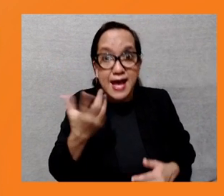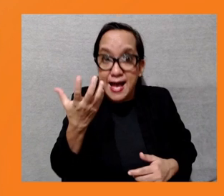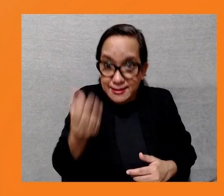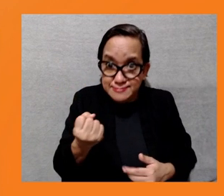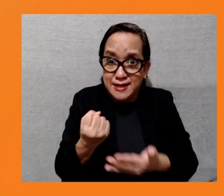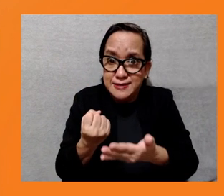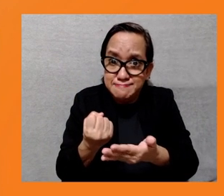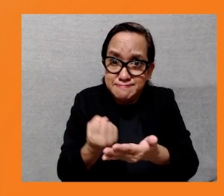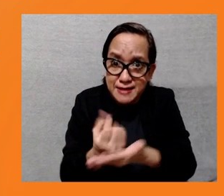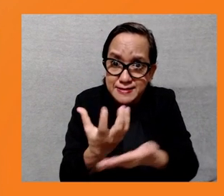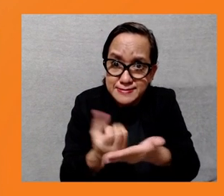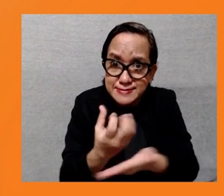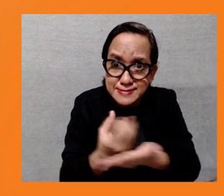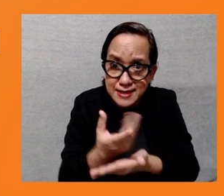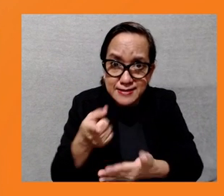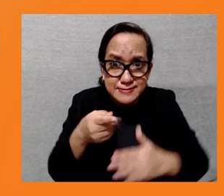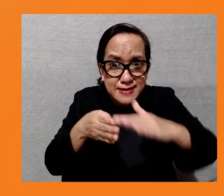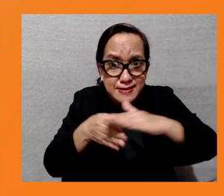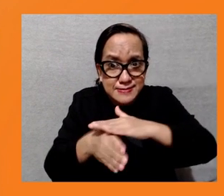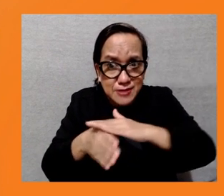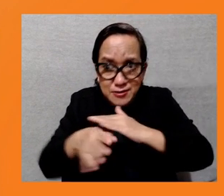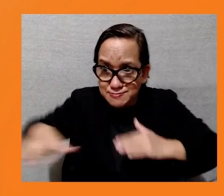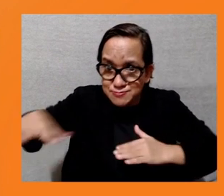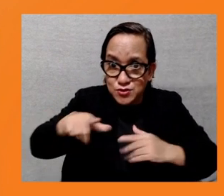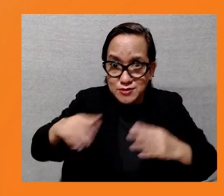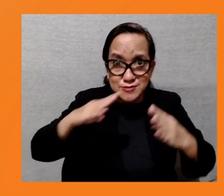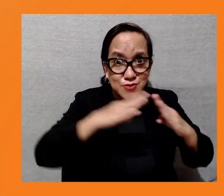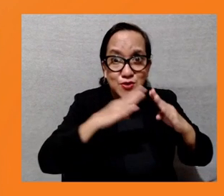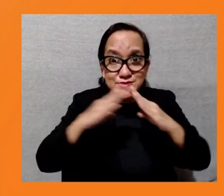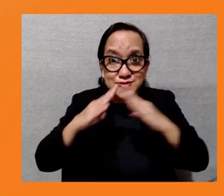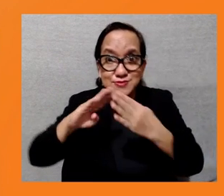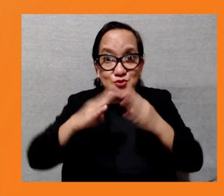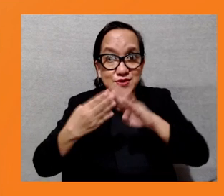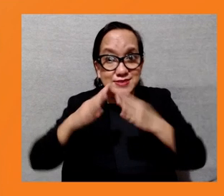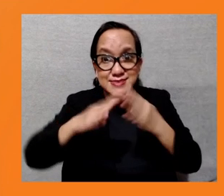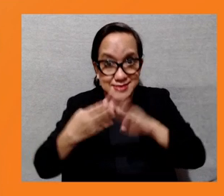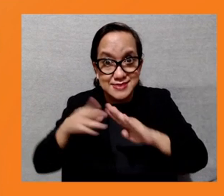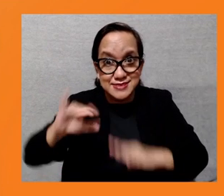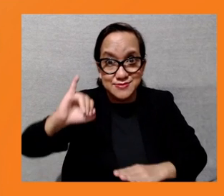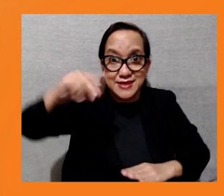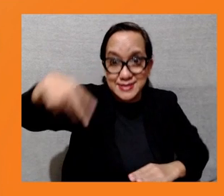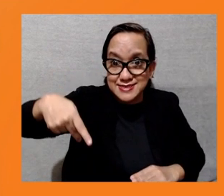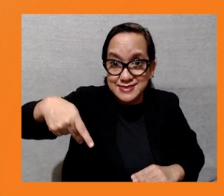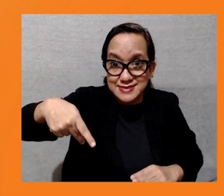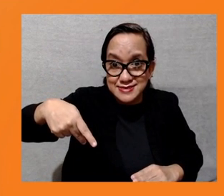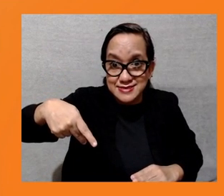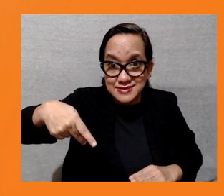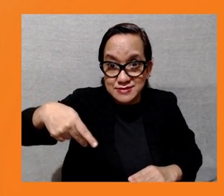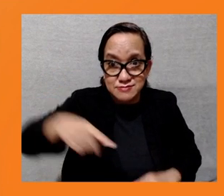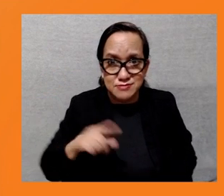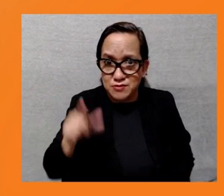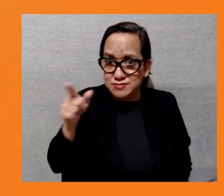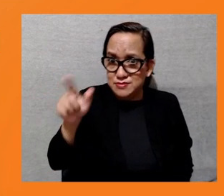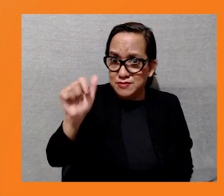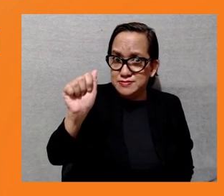community, which is mentioned in safeguard policy. But, and the ADP has acknowledged the United Nations Declaration on the